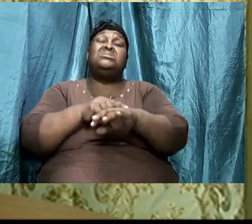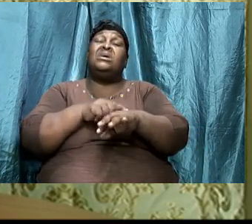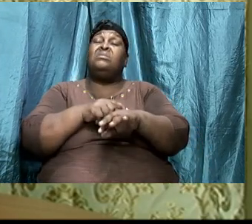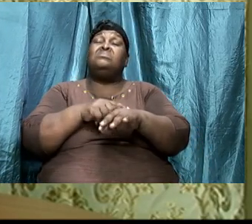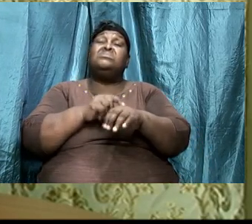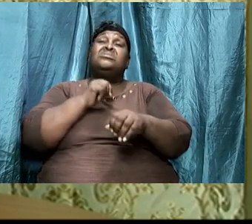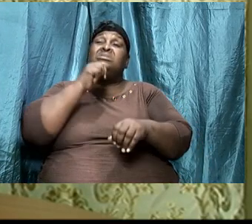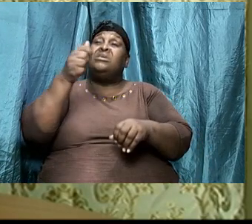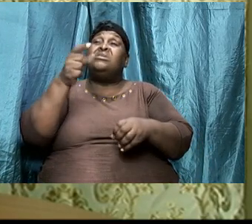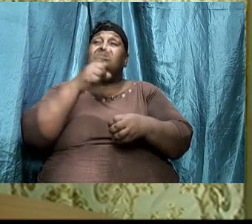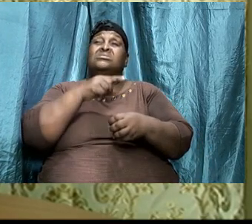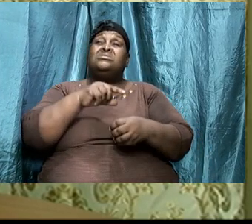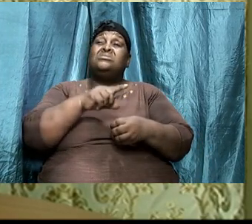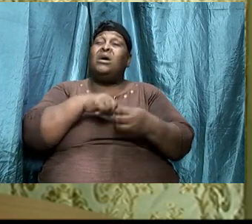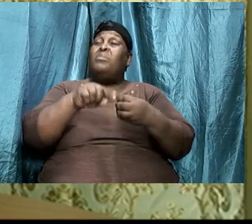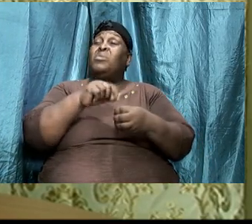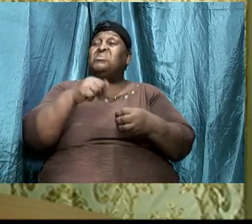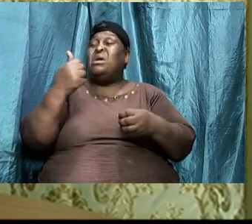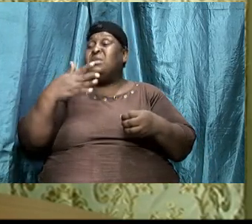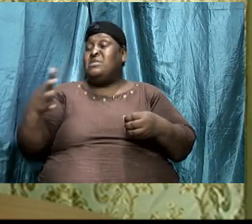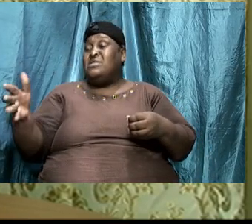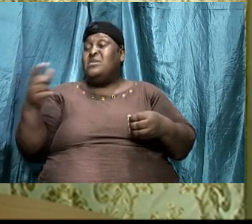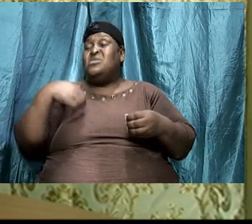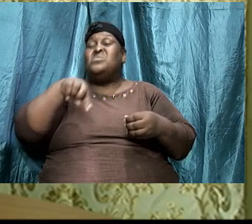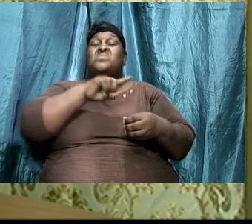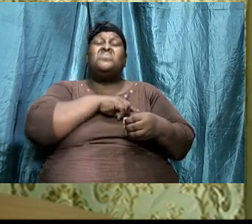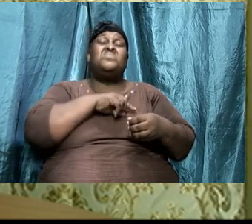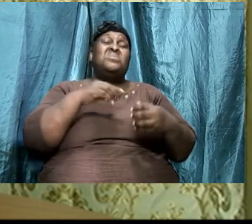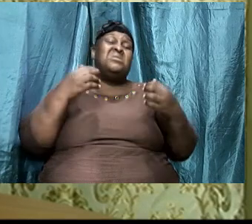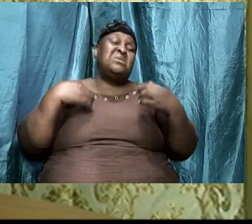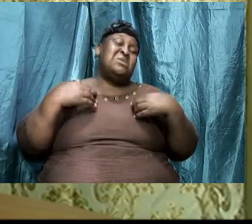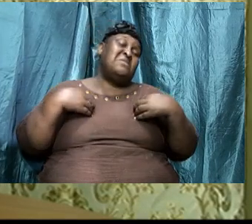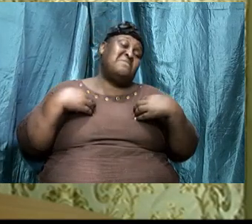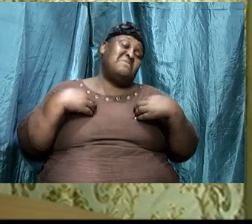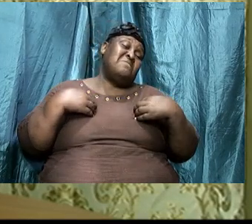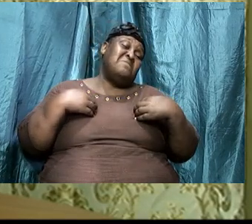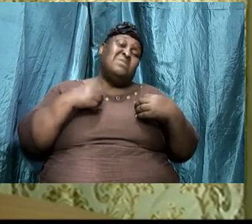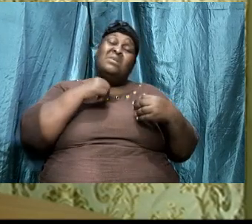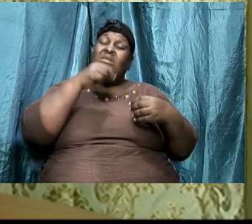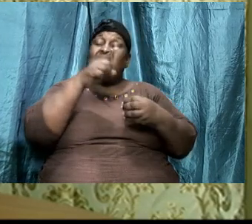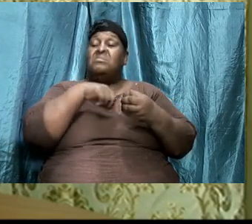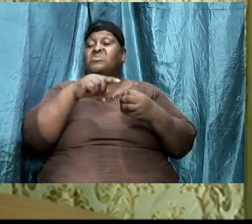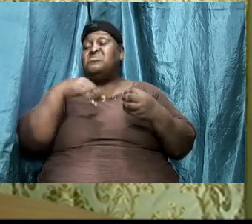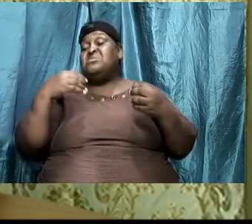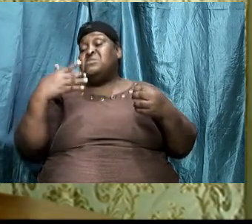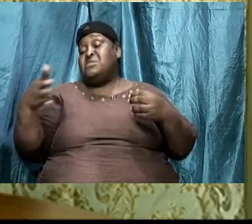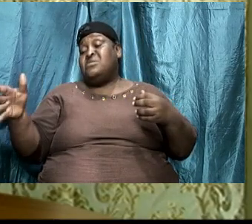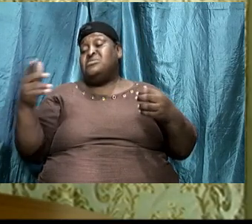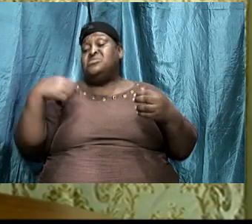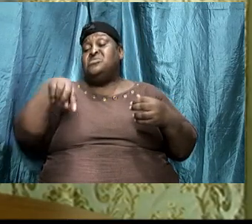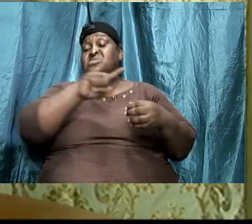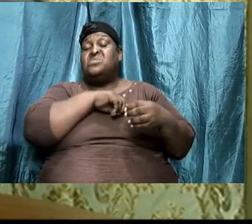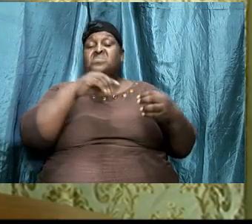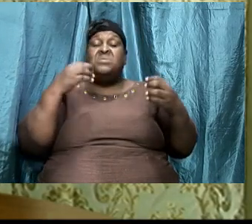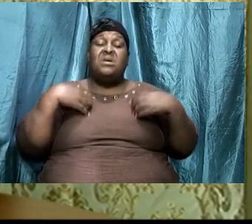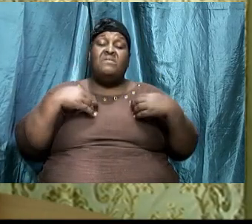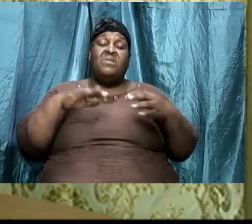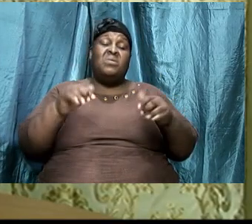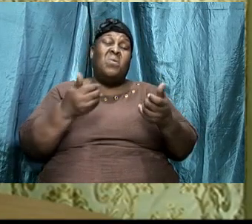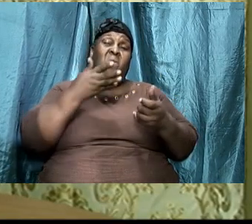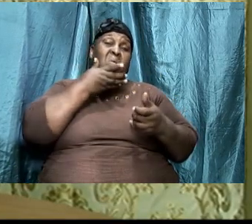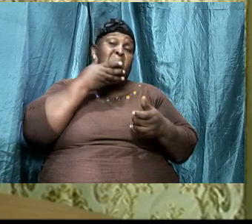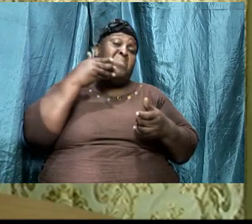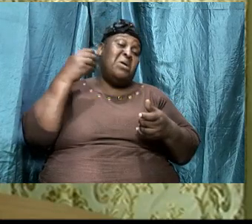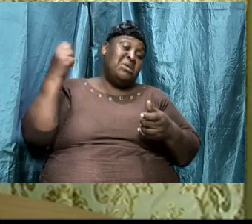some of the things that we want to do and the things that we want to move it is not about the thing that we have and how best we can plant